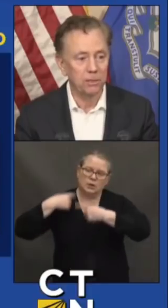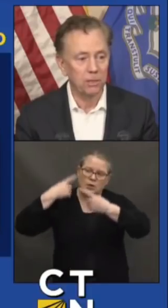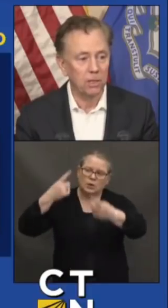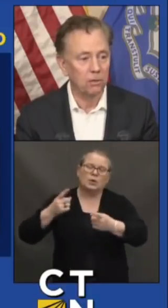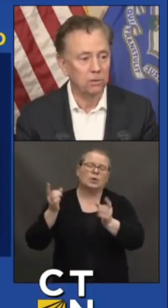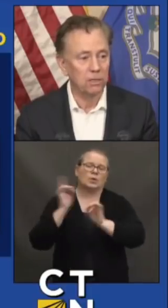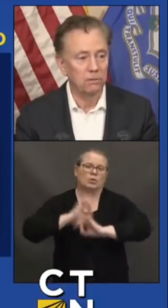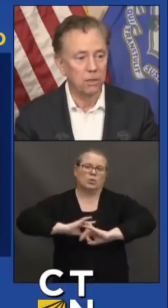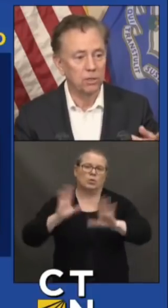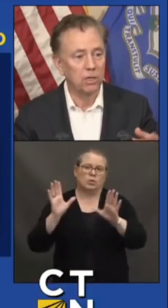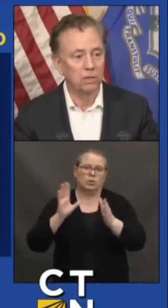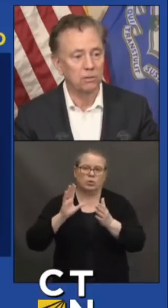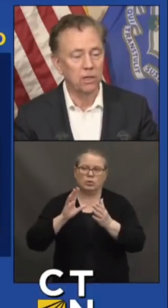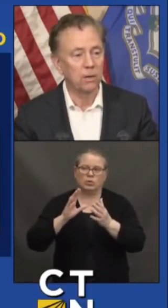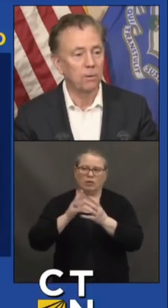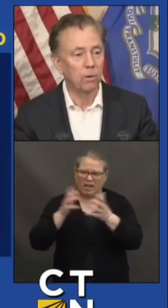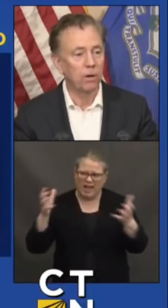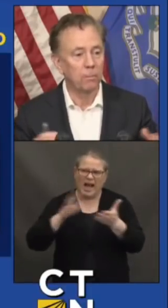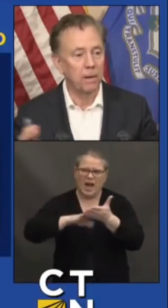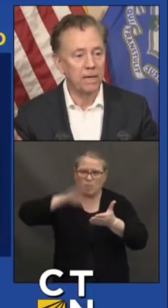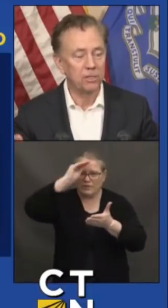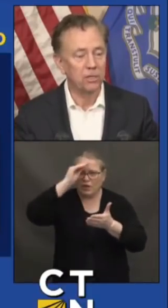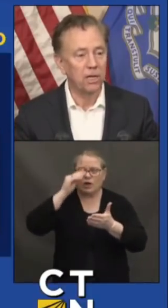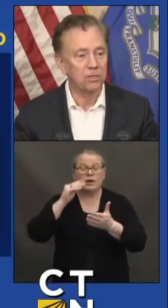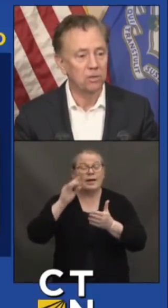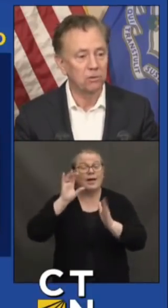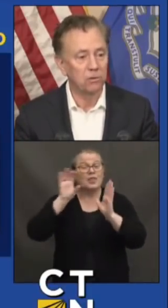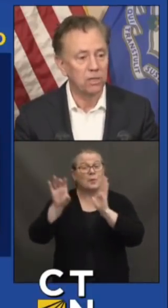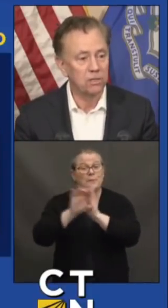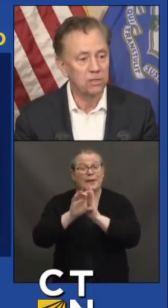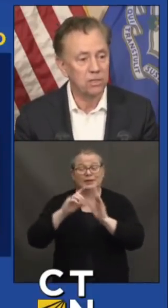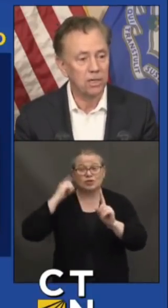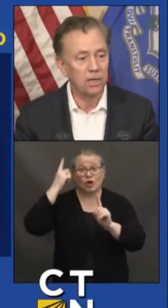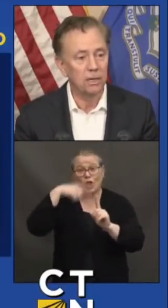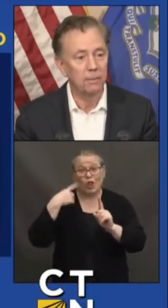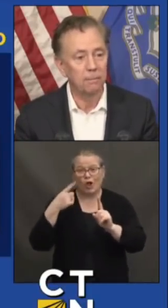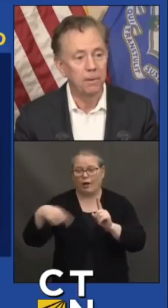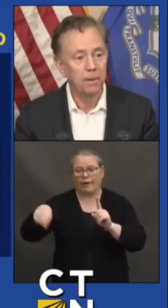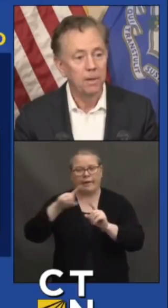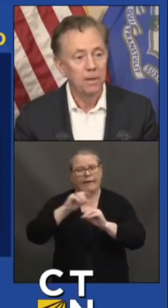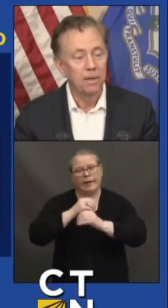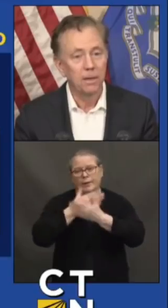in that picture, look at those numbskulls. None of them are wearing a mask, they're not social distancing,